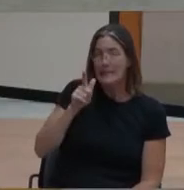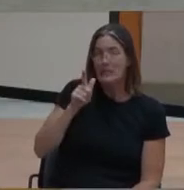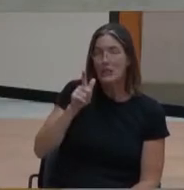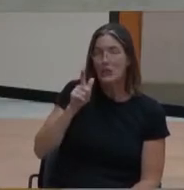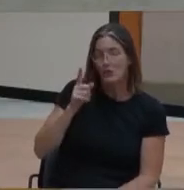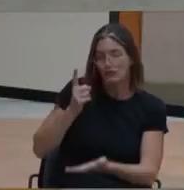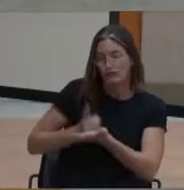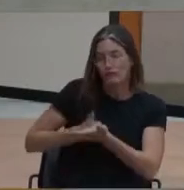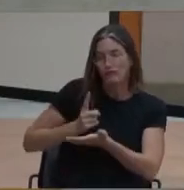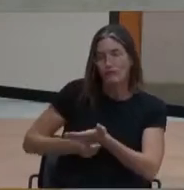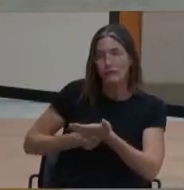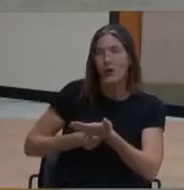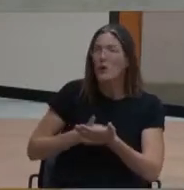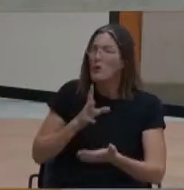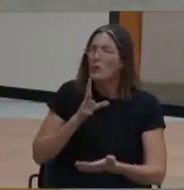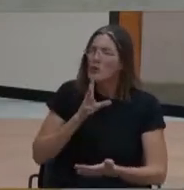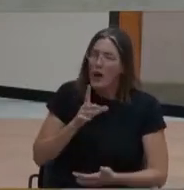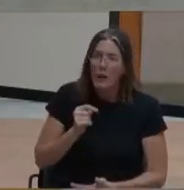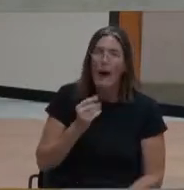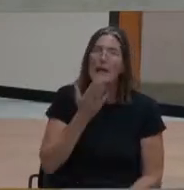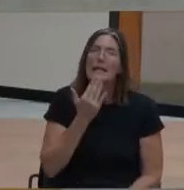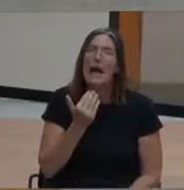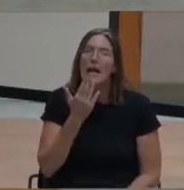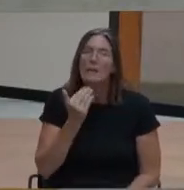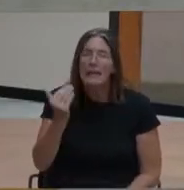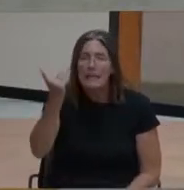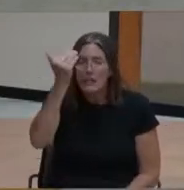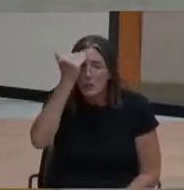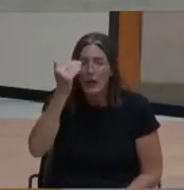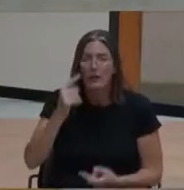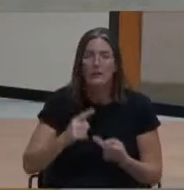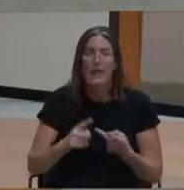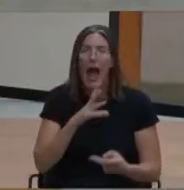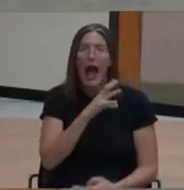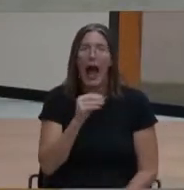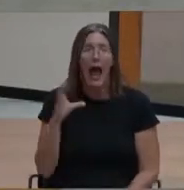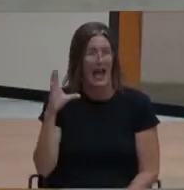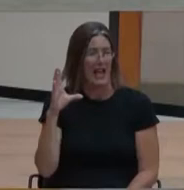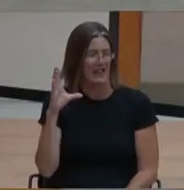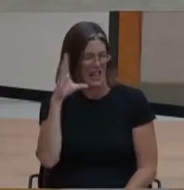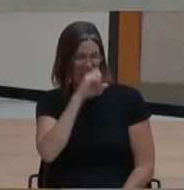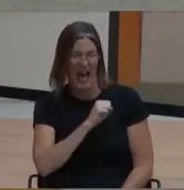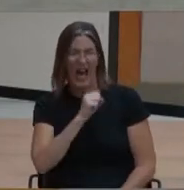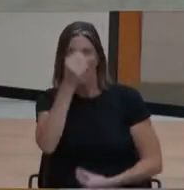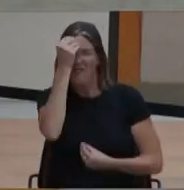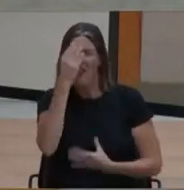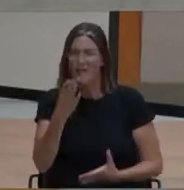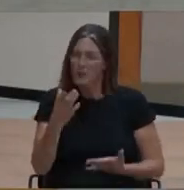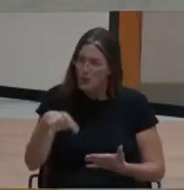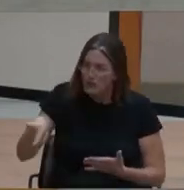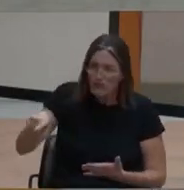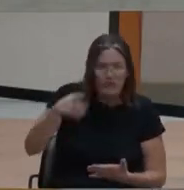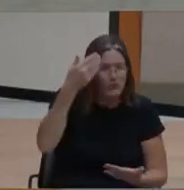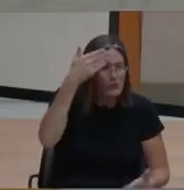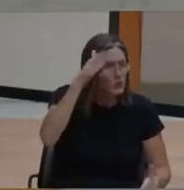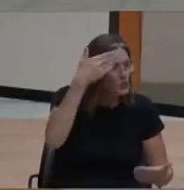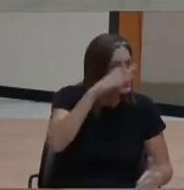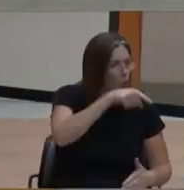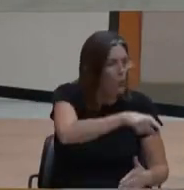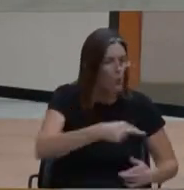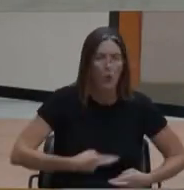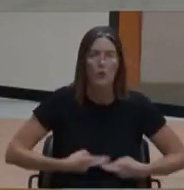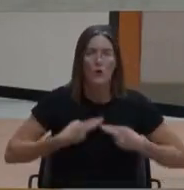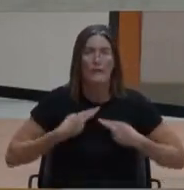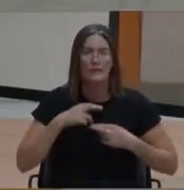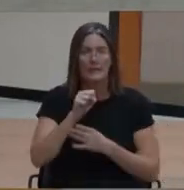diabetes awareness, the lack of information that city residents face, housing justice, and the importance of